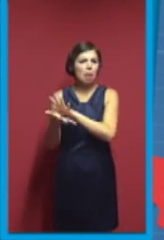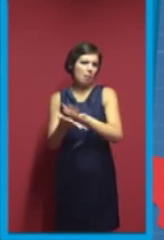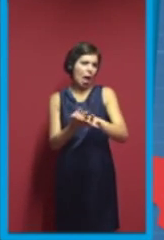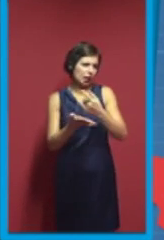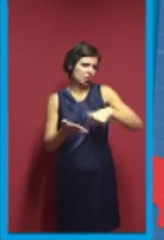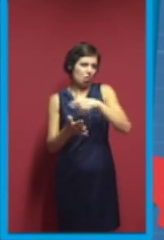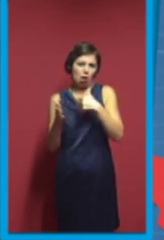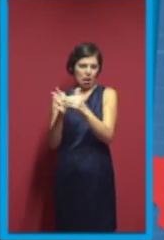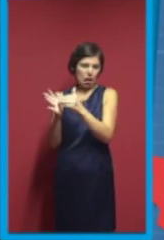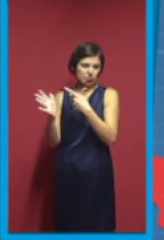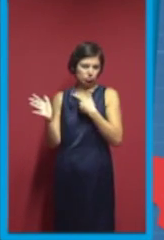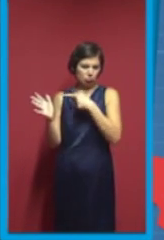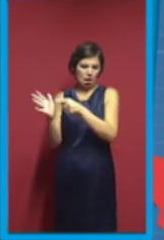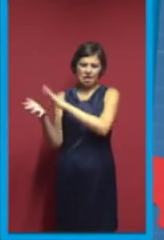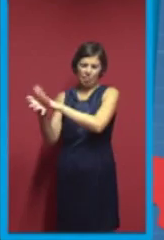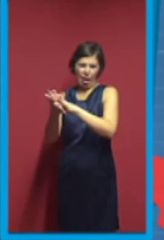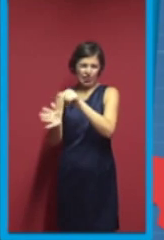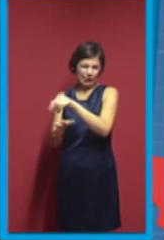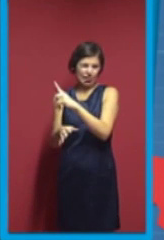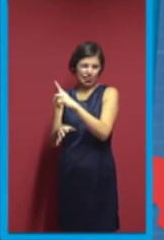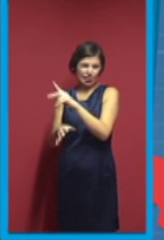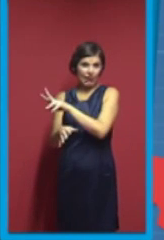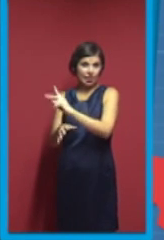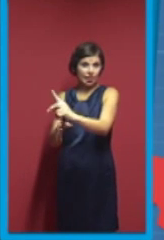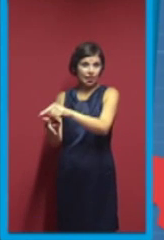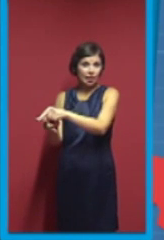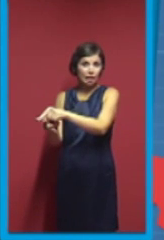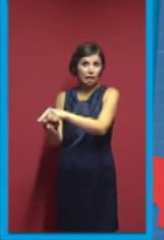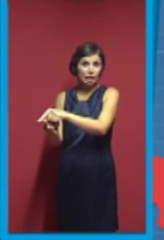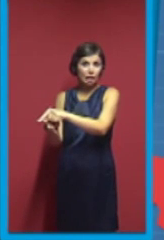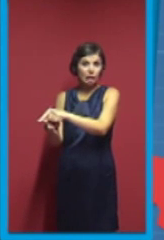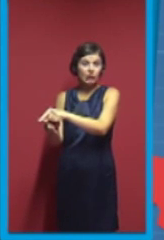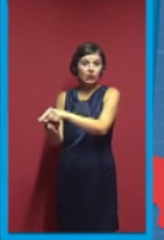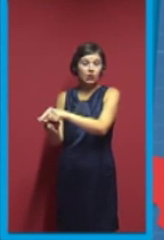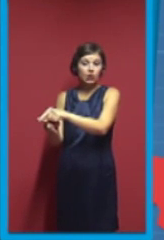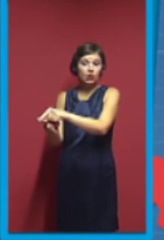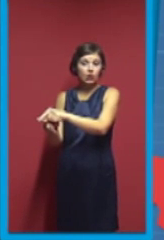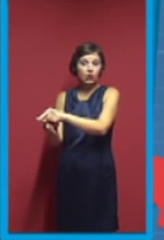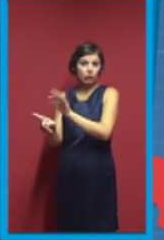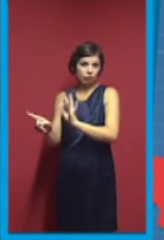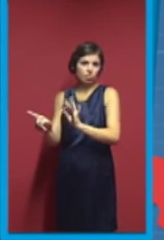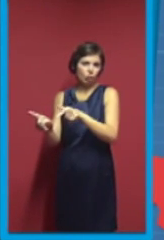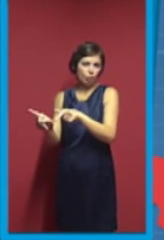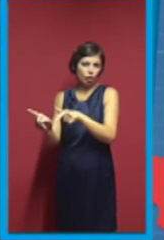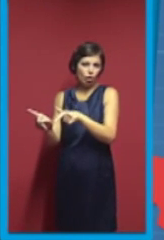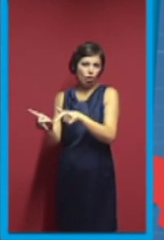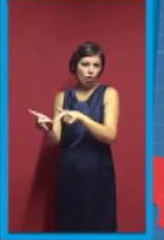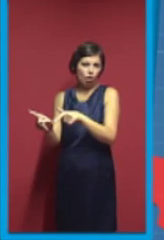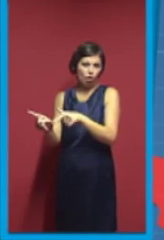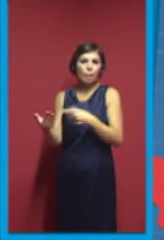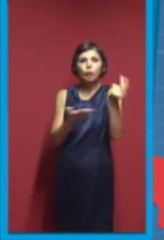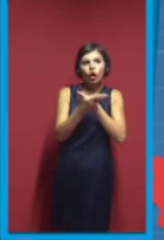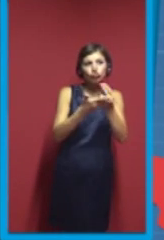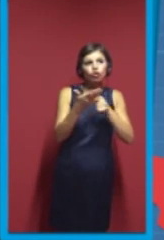So, I would like to call the year 2006 year of 3D printing. Unfortunately, United Nations